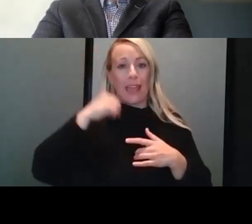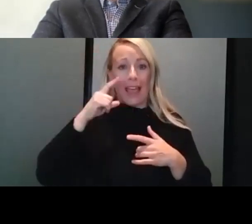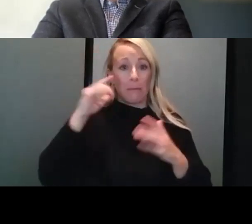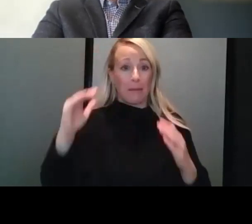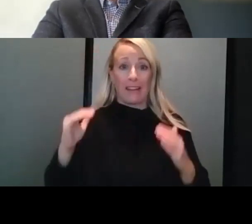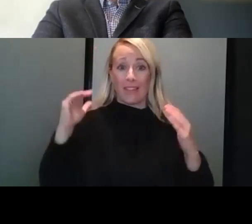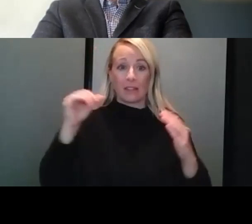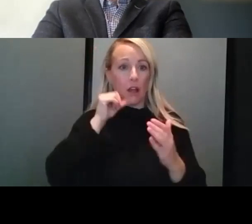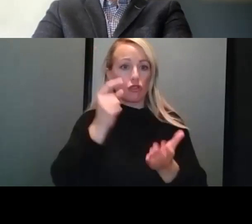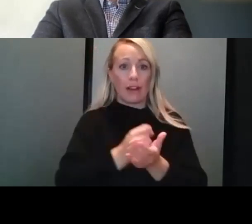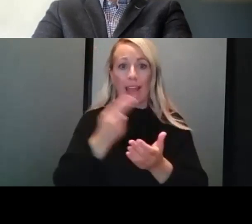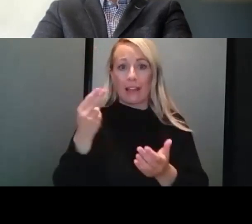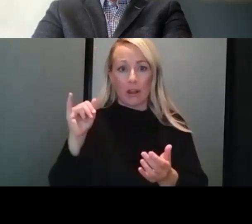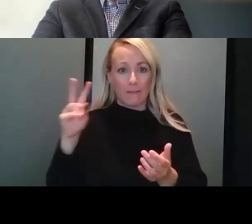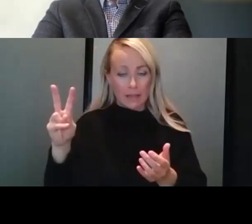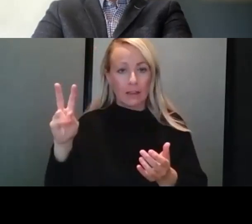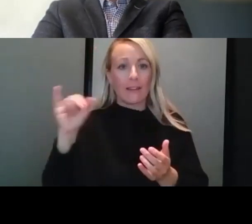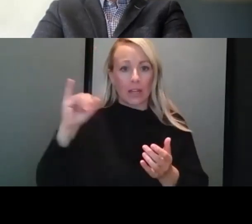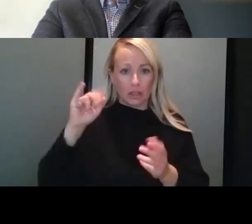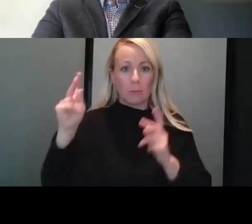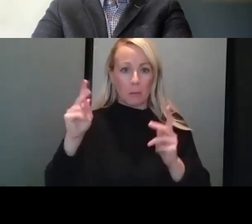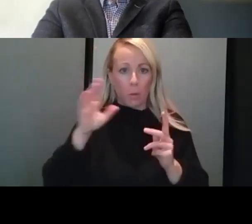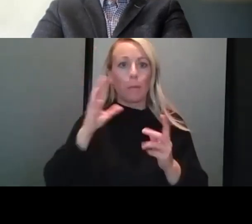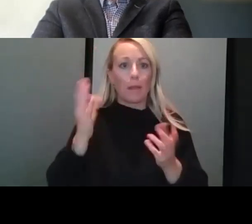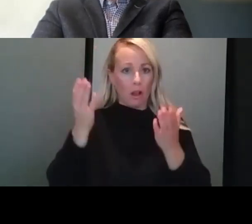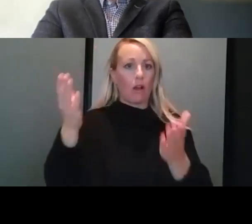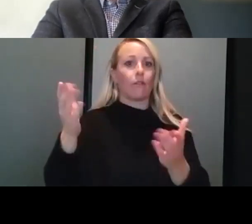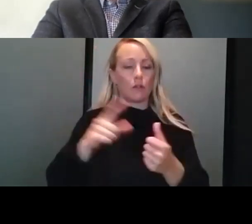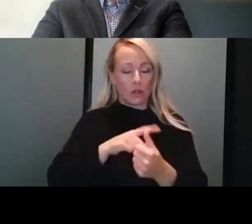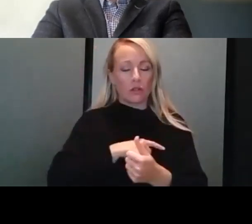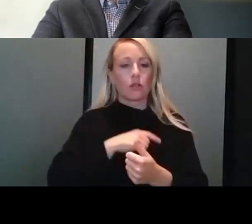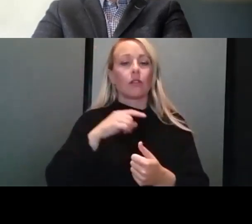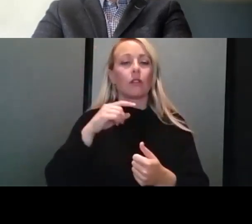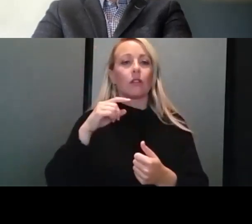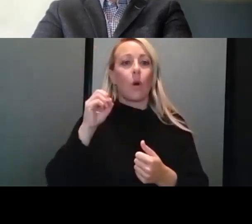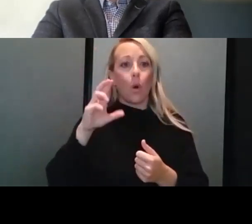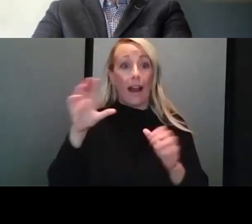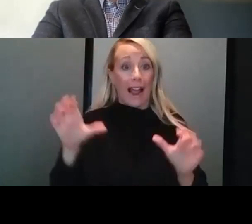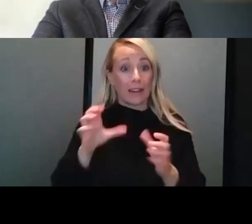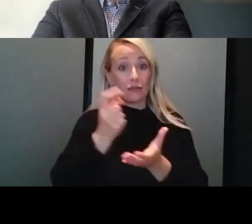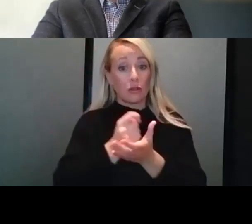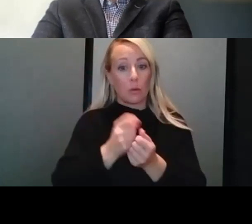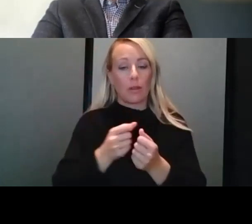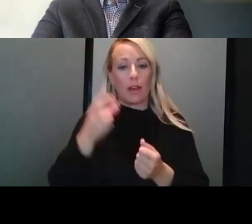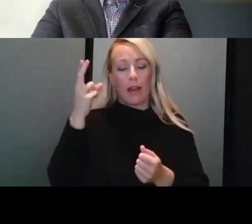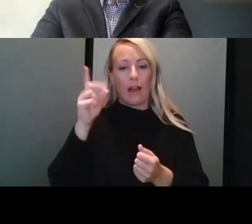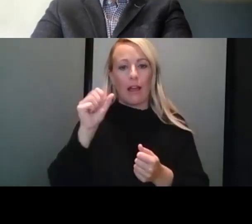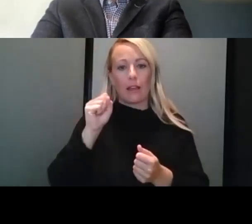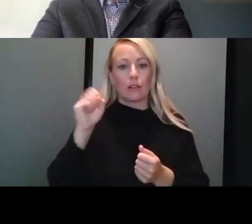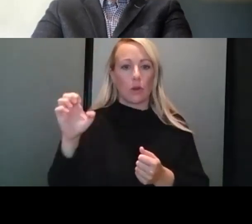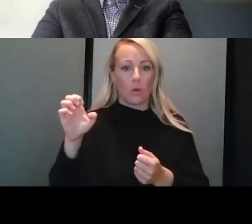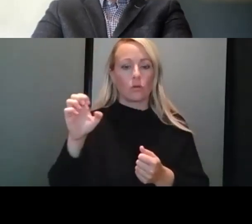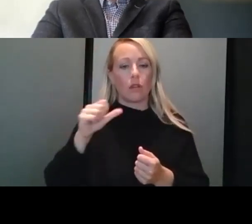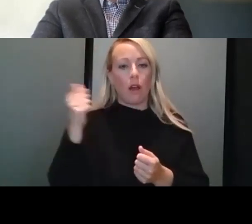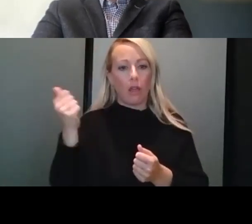untreated HIV infection, or they have active active treatment with a high dose corticosteroid or other